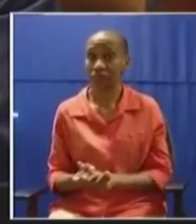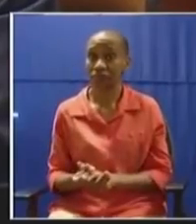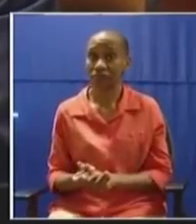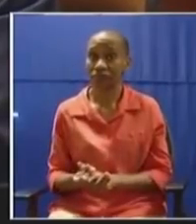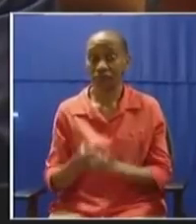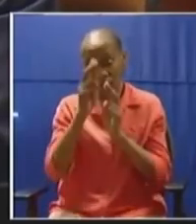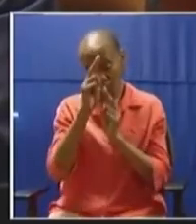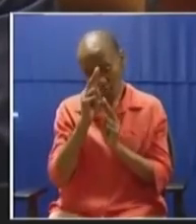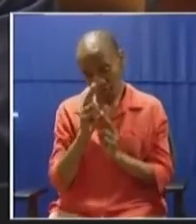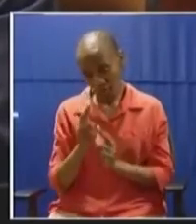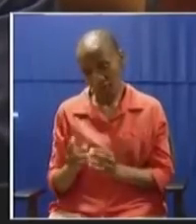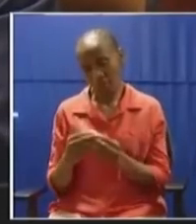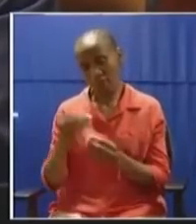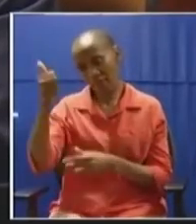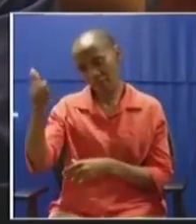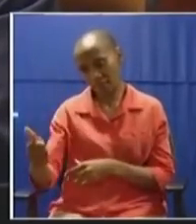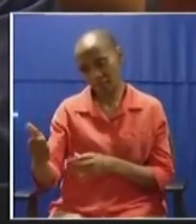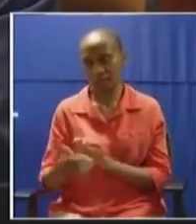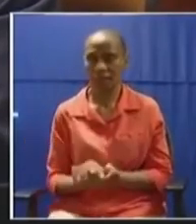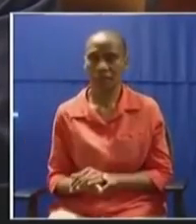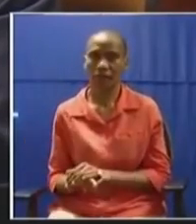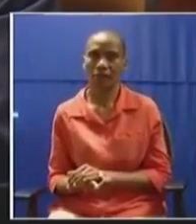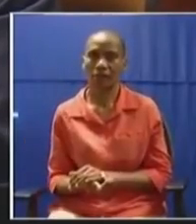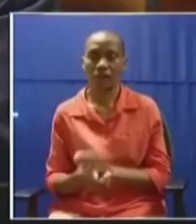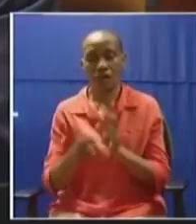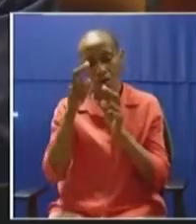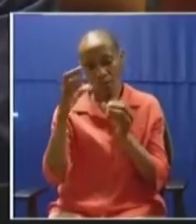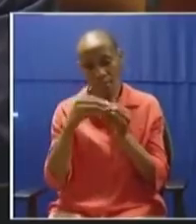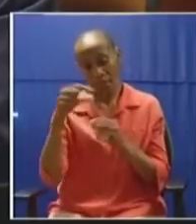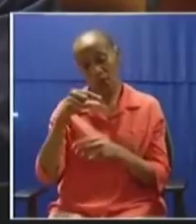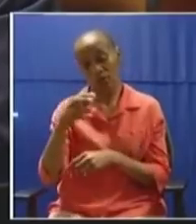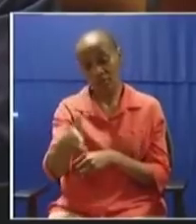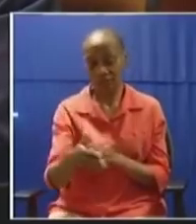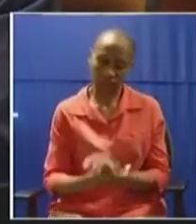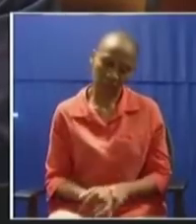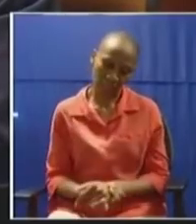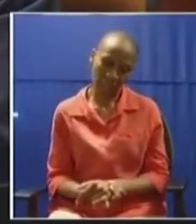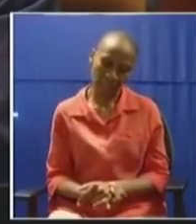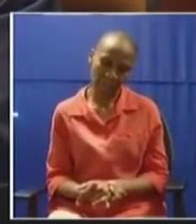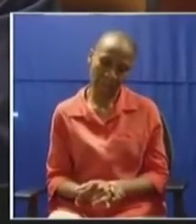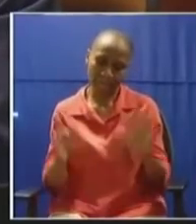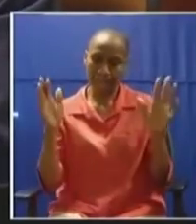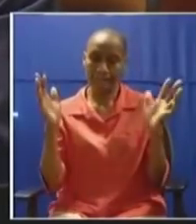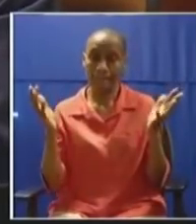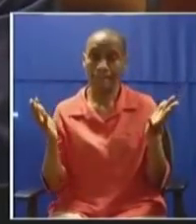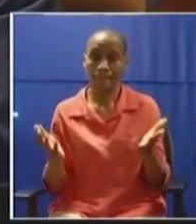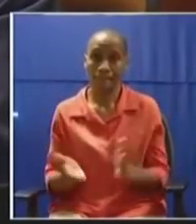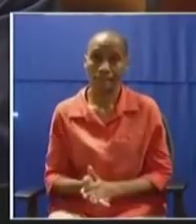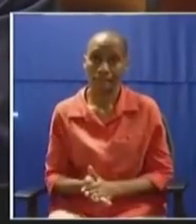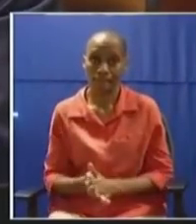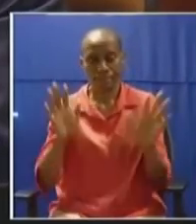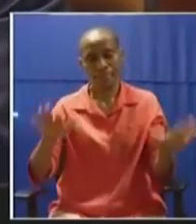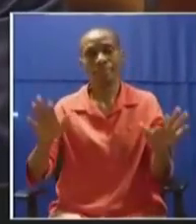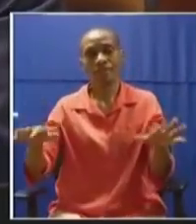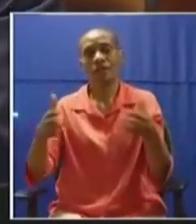Honorable Member, take your seat. I've switched off your mic. Honorable Groeneweld. Order. Order,